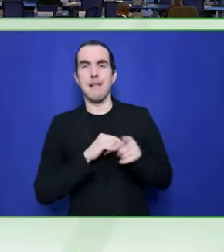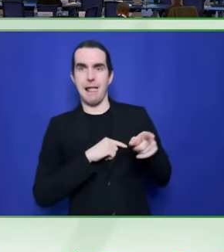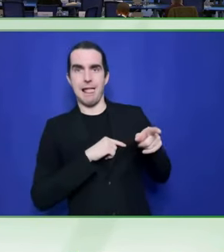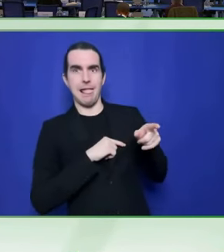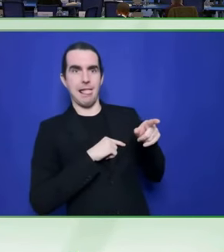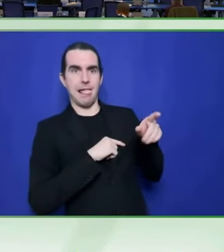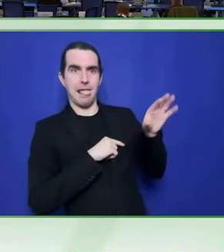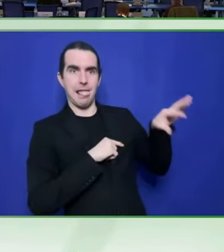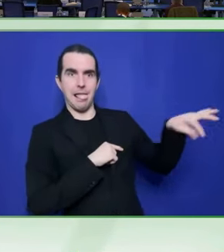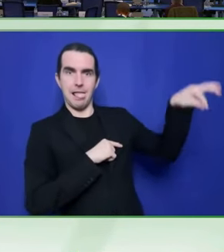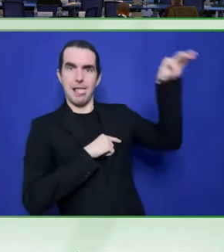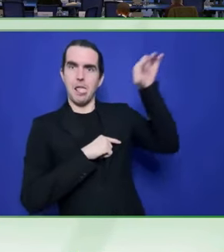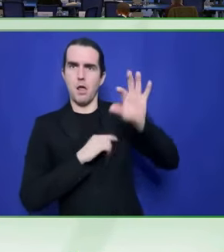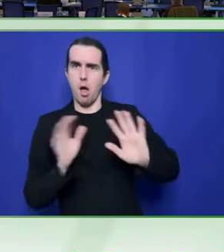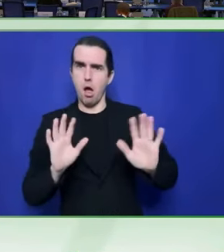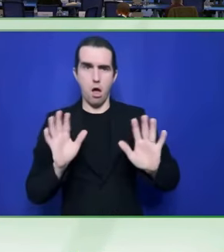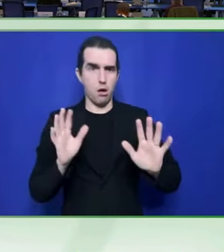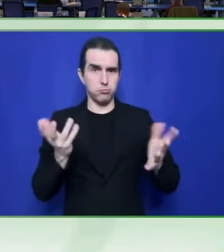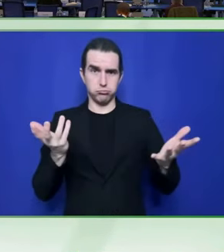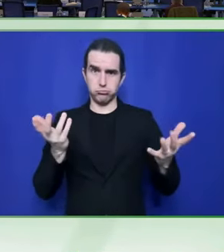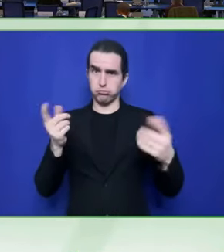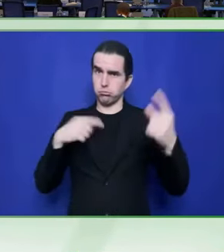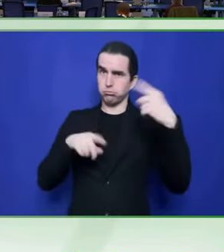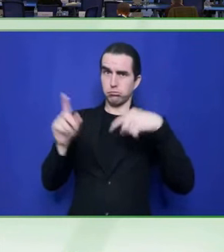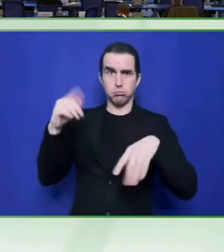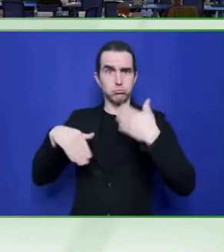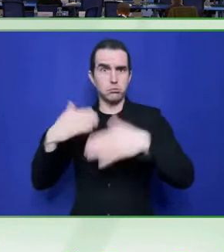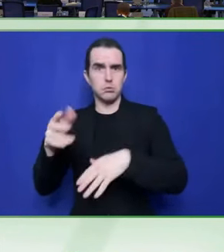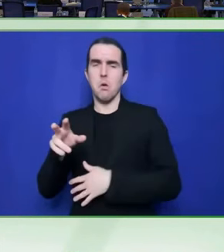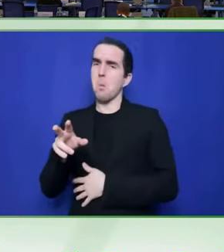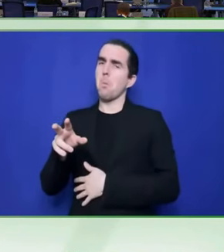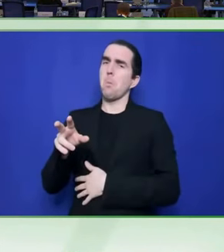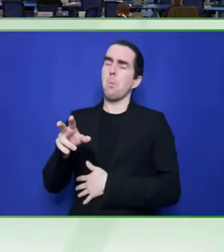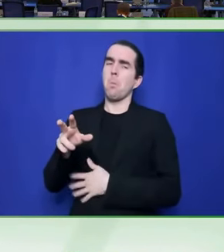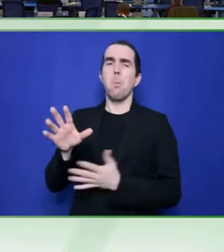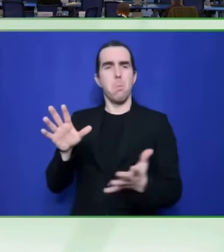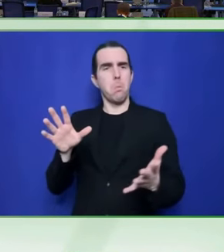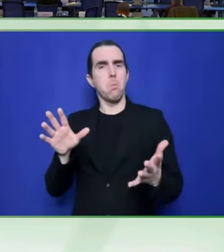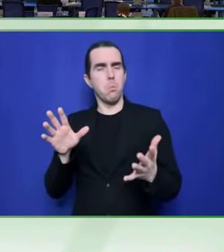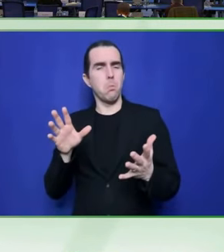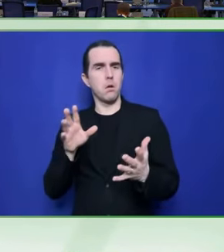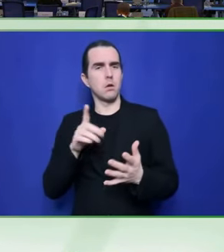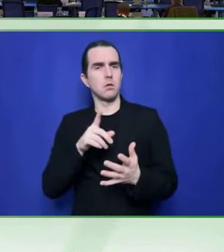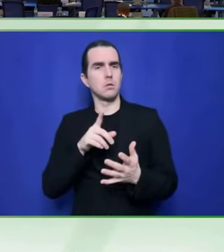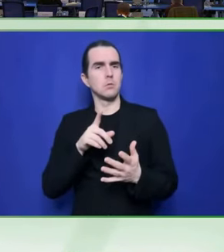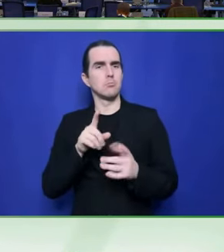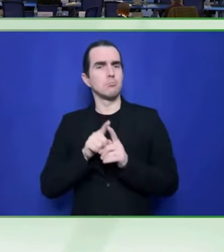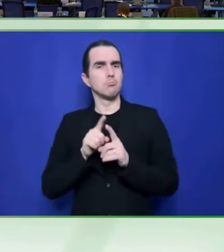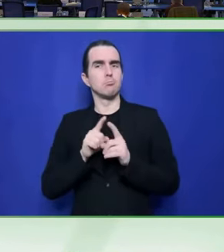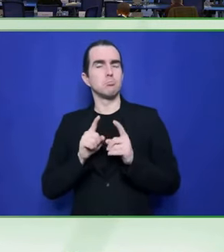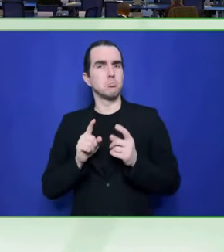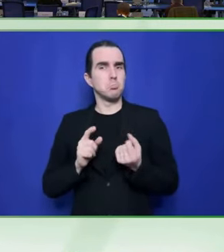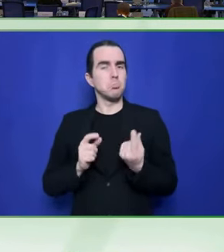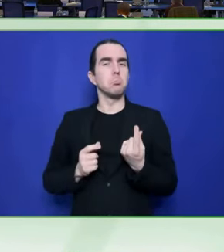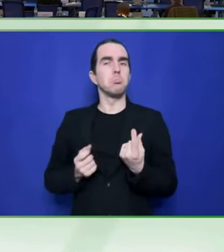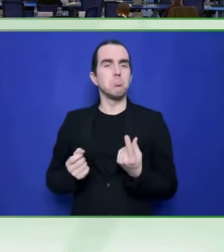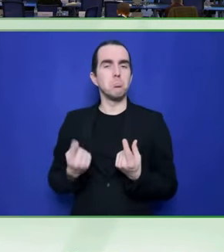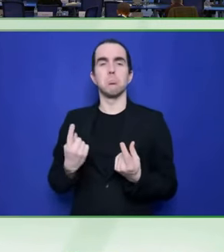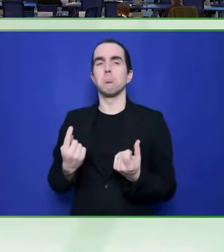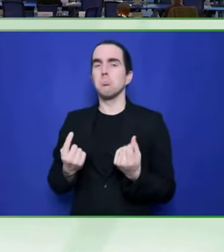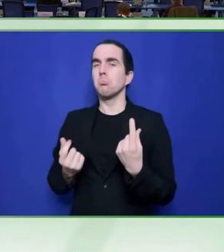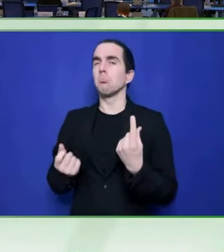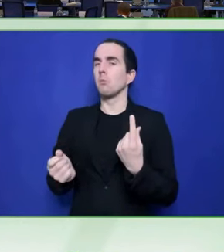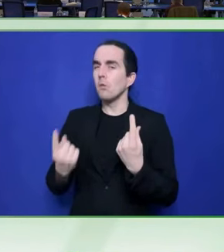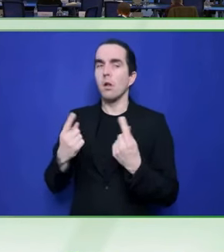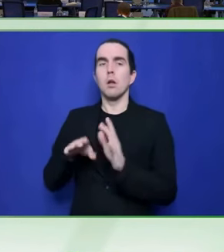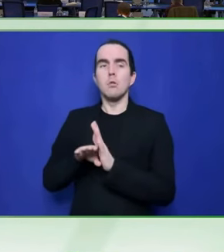as we are surrounded by, uh, enabling, uh, instruments such as SDGs. And of course, convention on the rights of